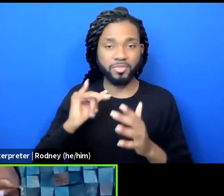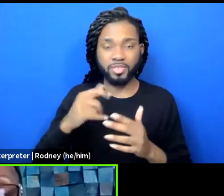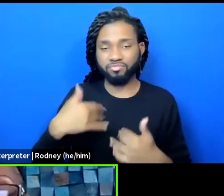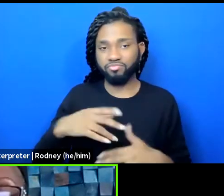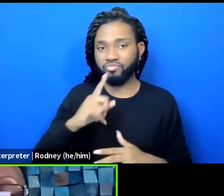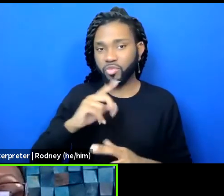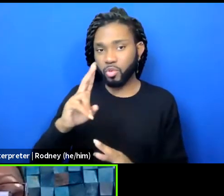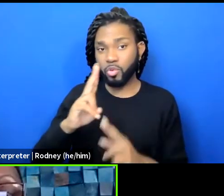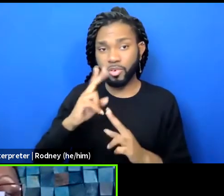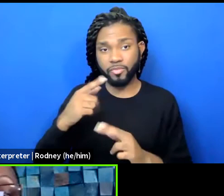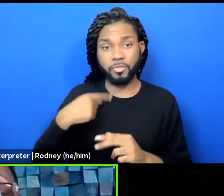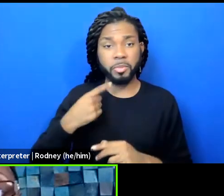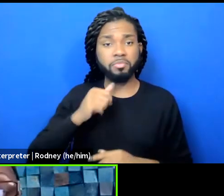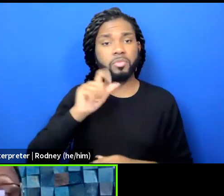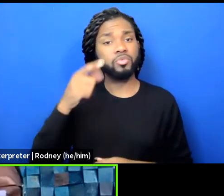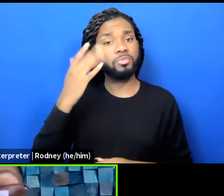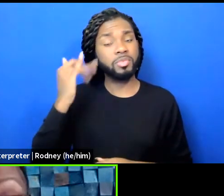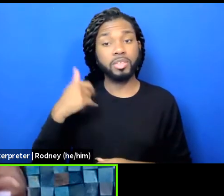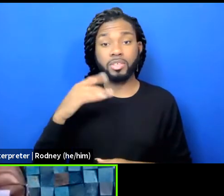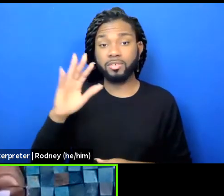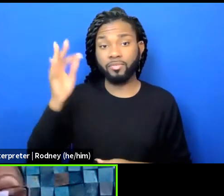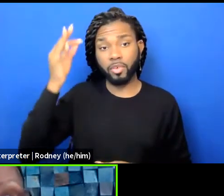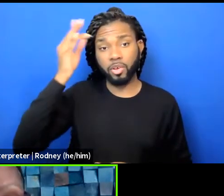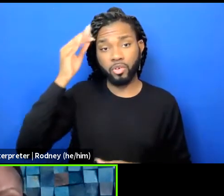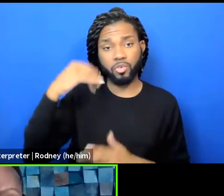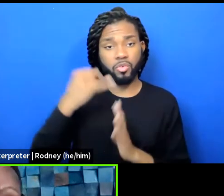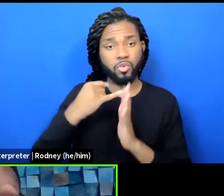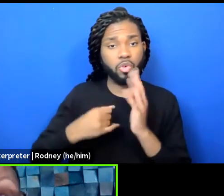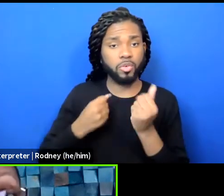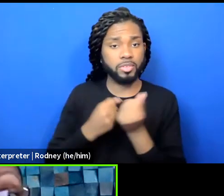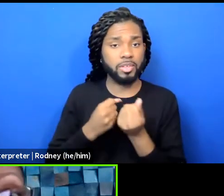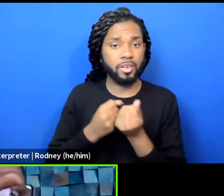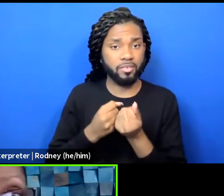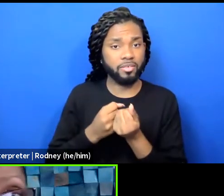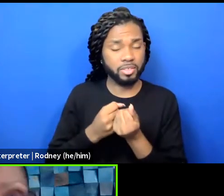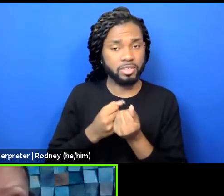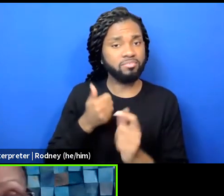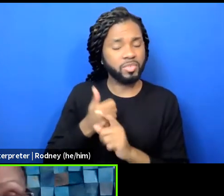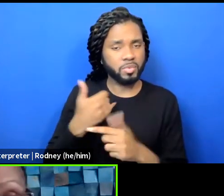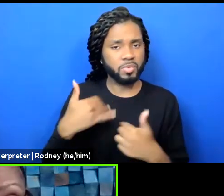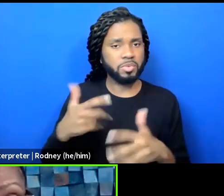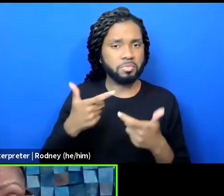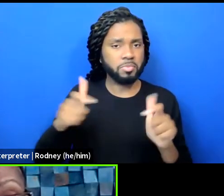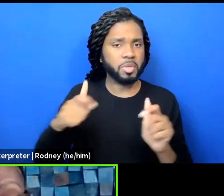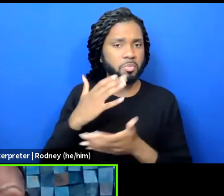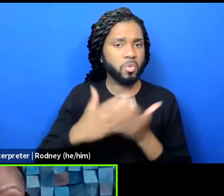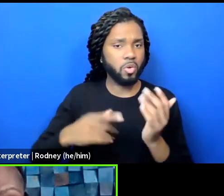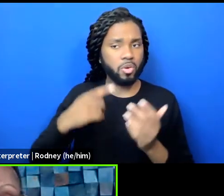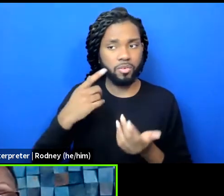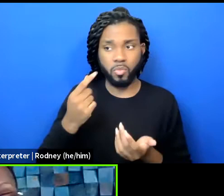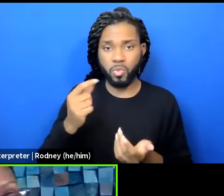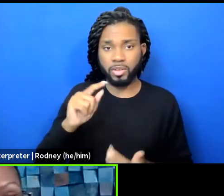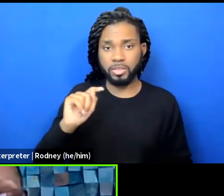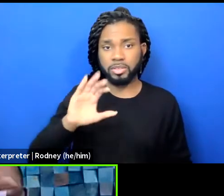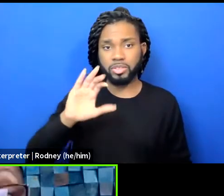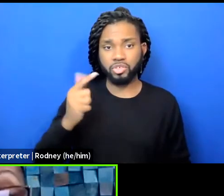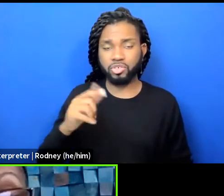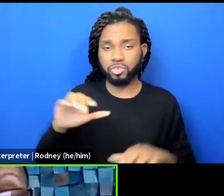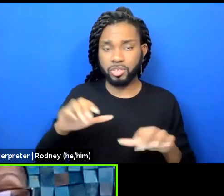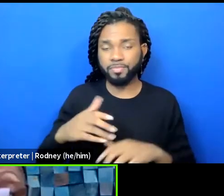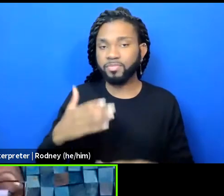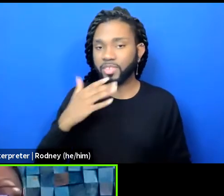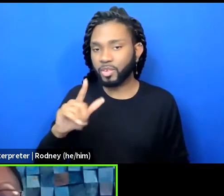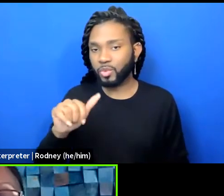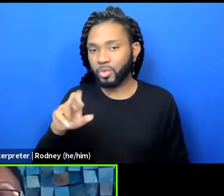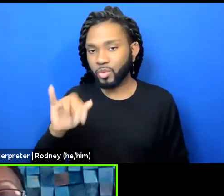me, not just because federal arts advocacy is a huge part of what TCG does. Thank you, Lori